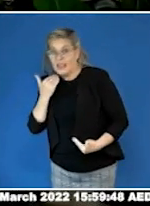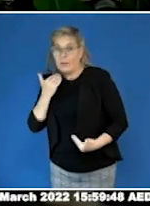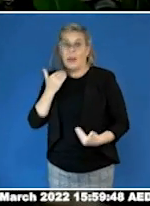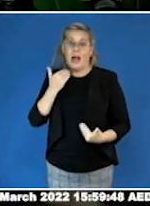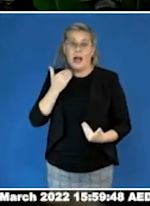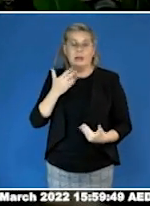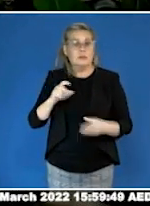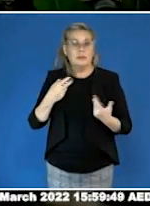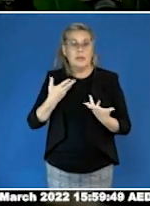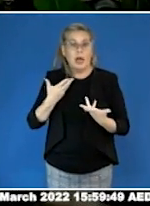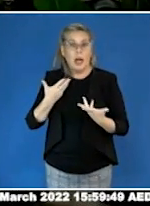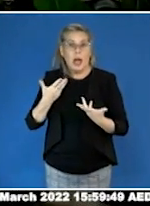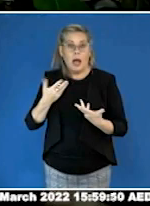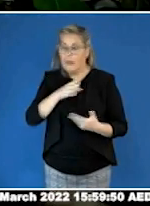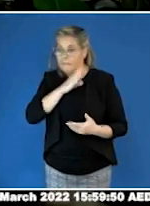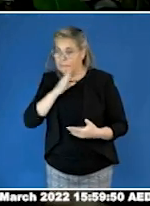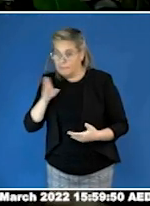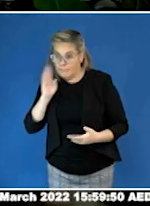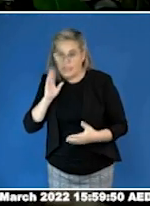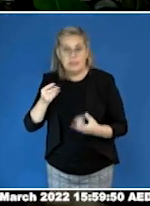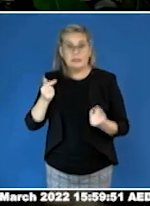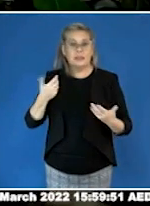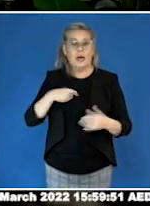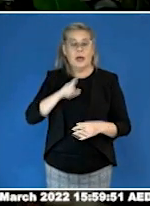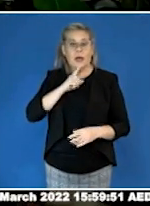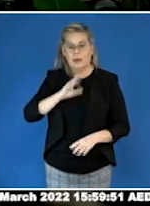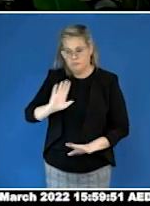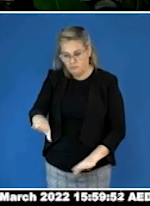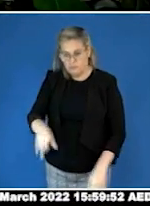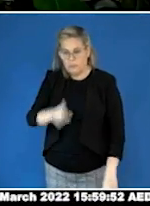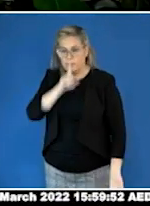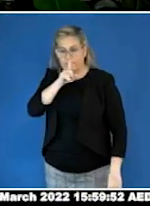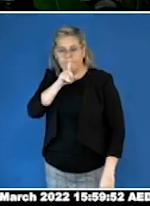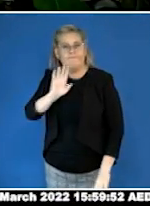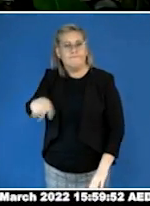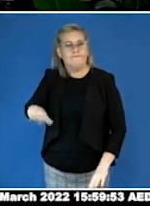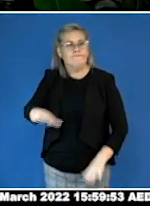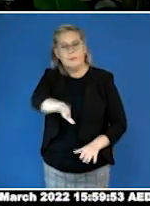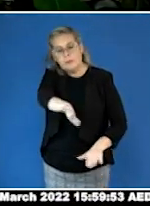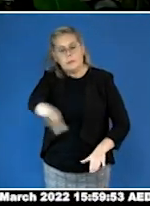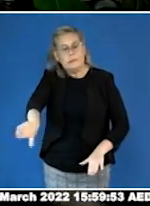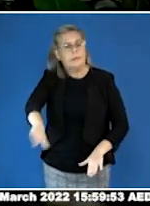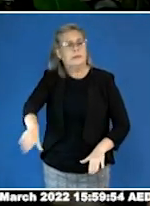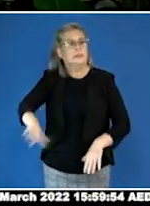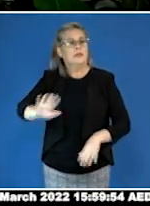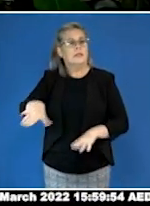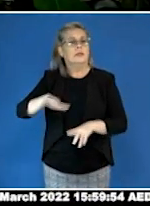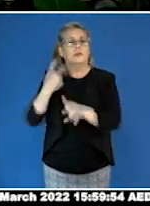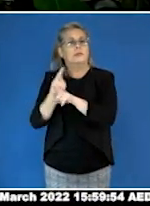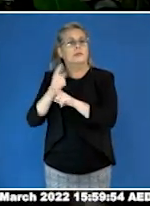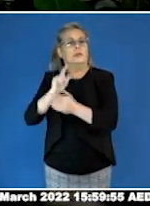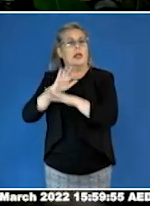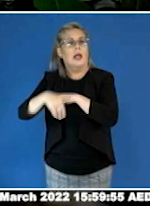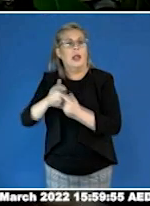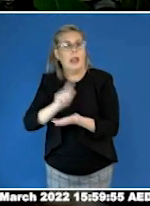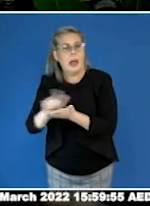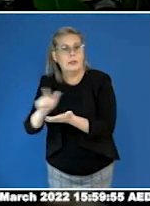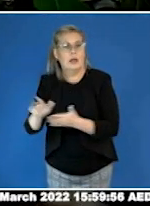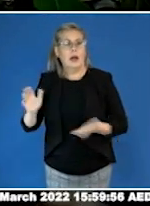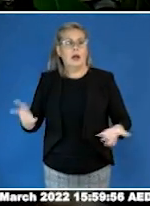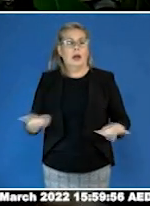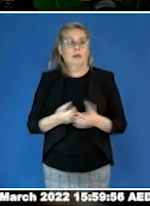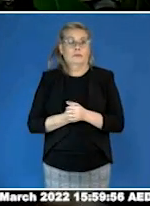missed or having their needs invalidated because of the hidden presentation. So why is this important?